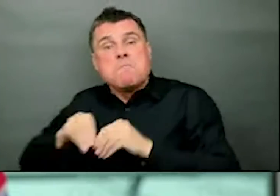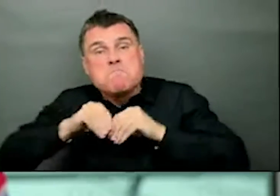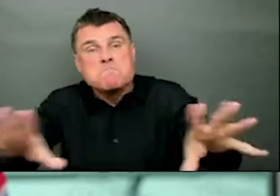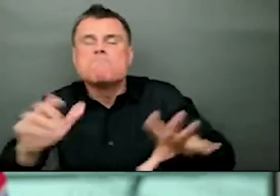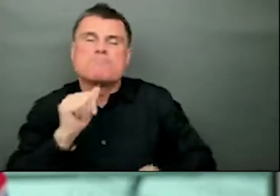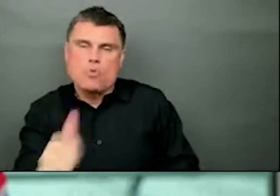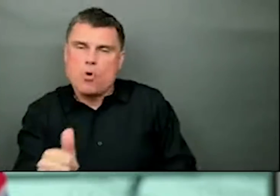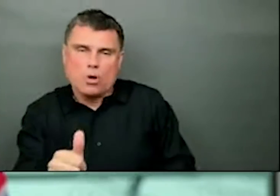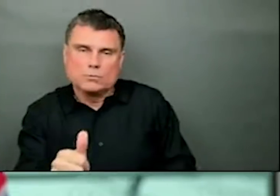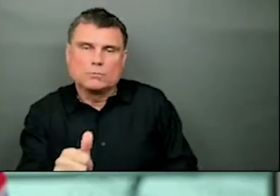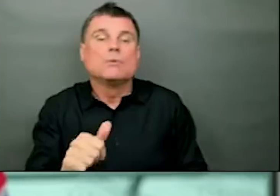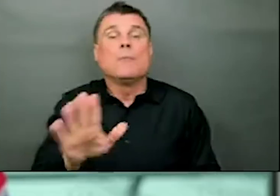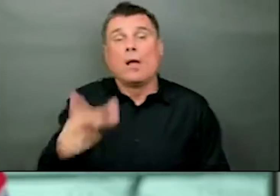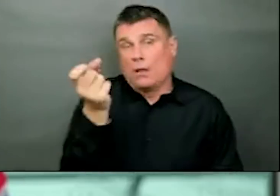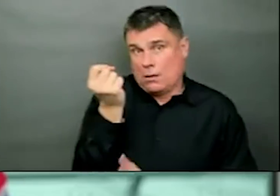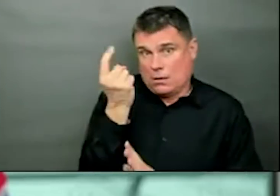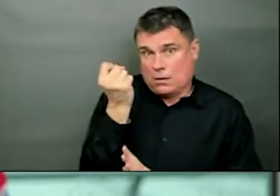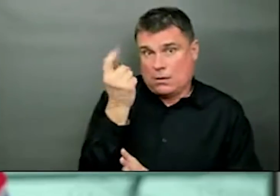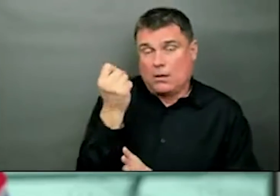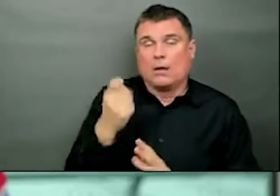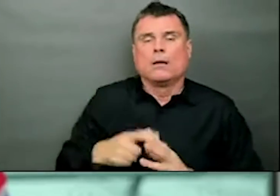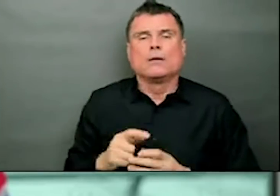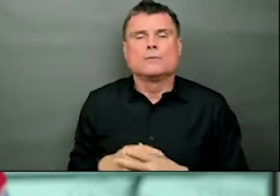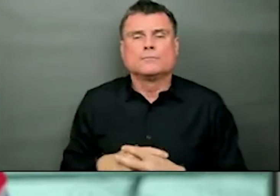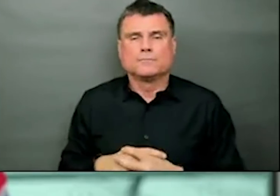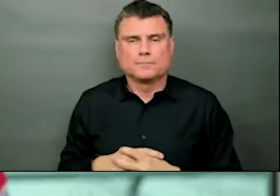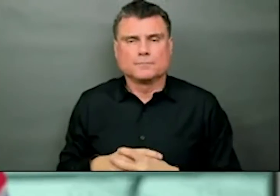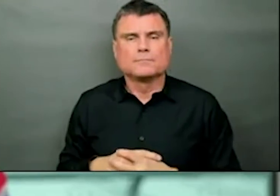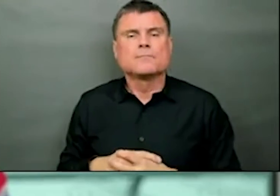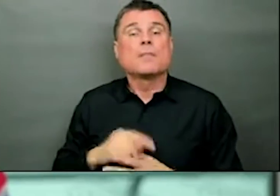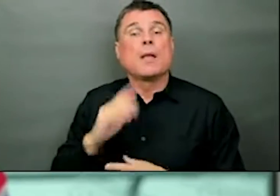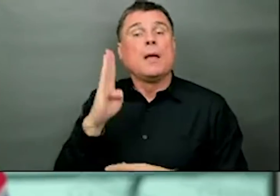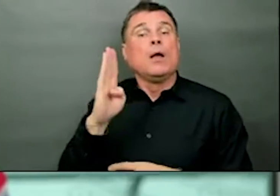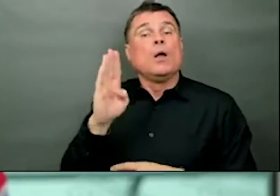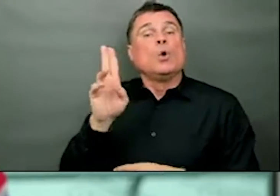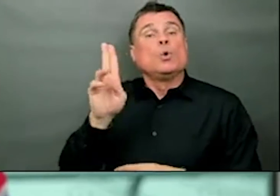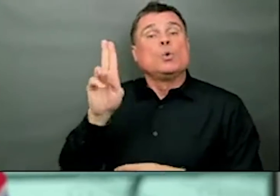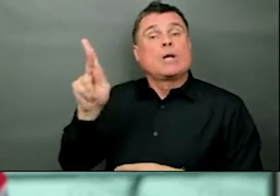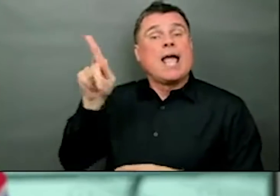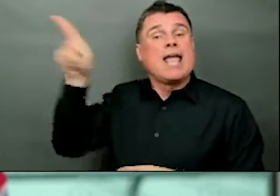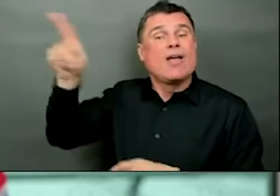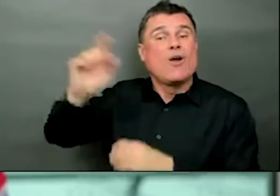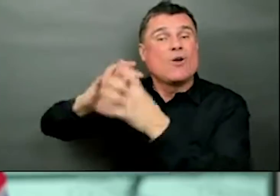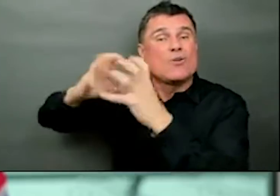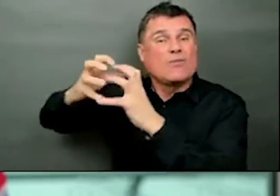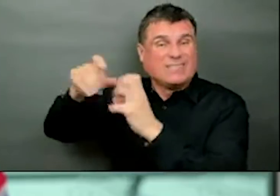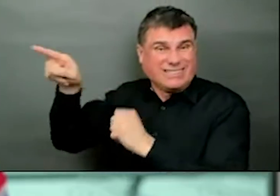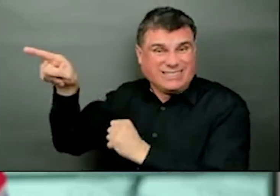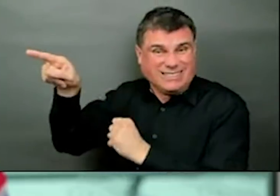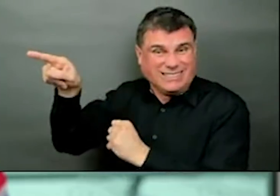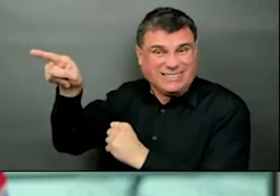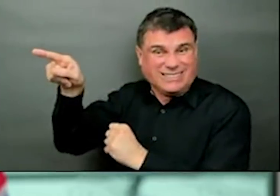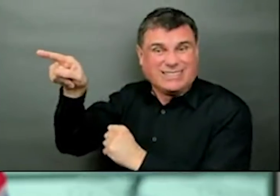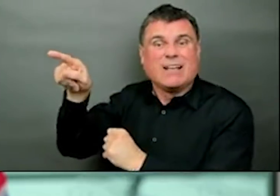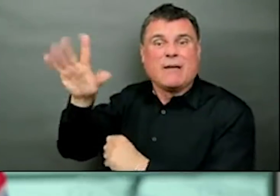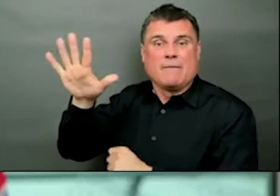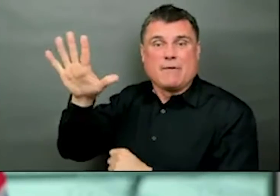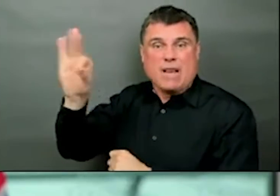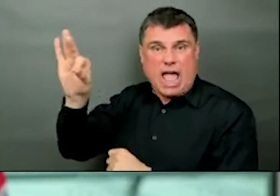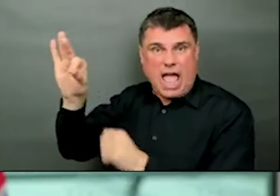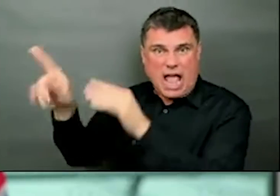of the B117, initially associated with the UK, and 21 people who have had